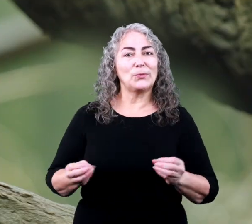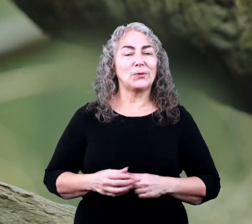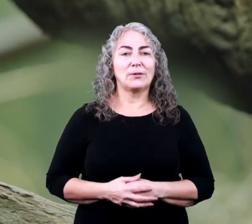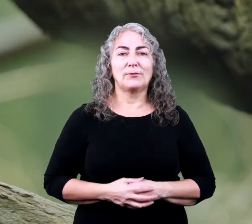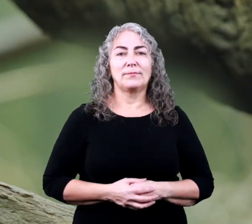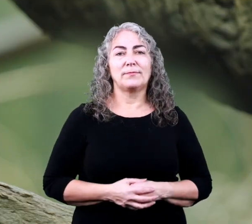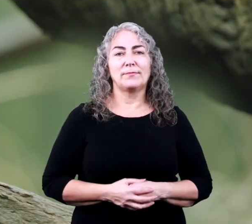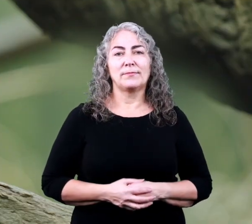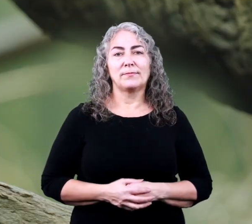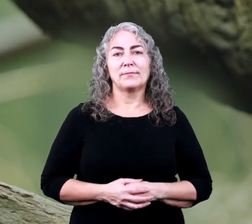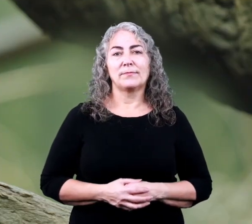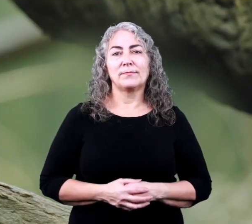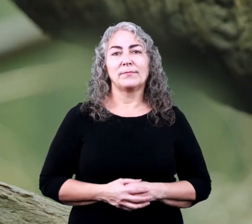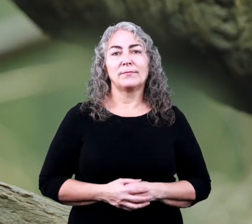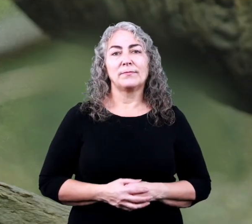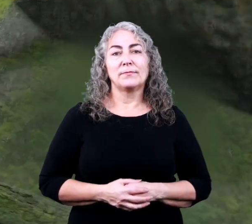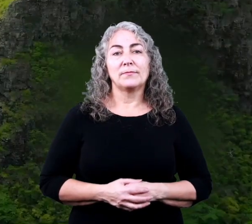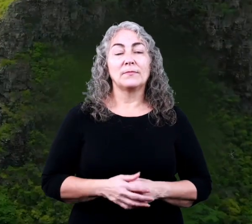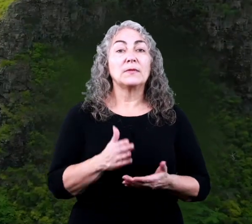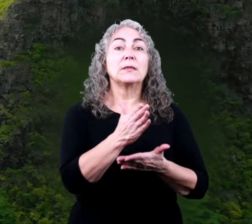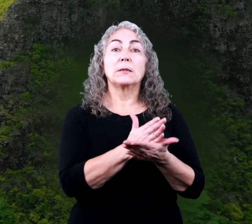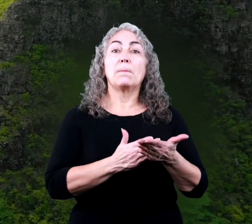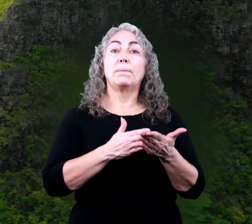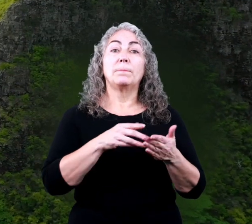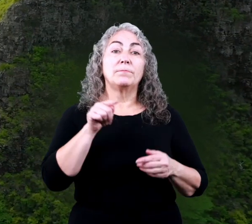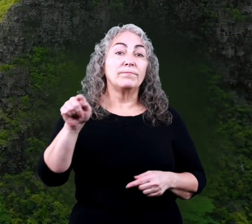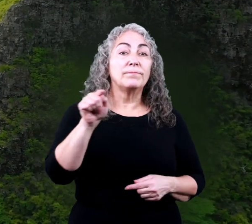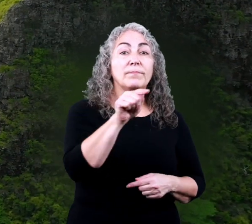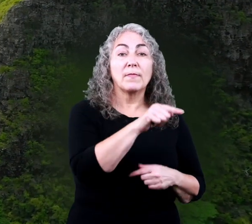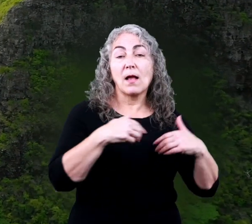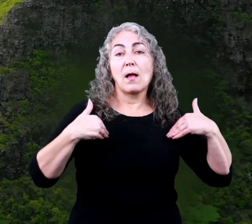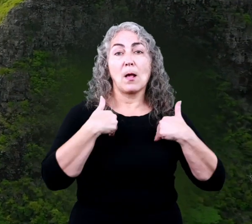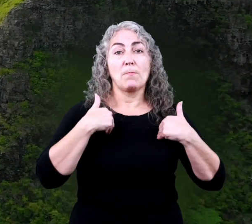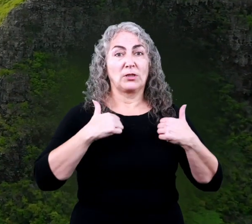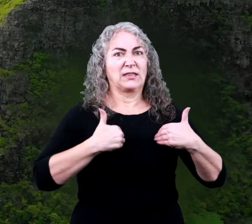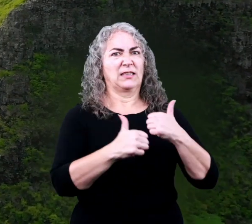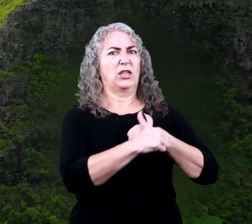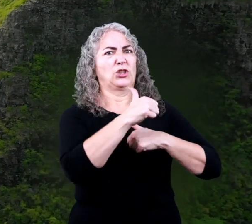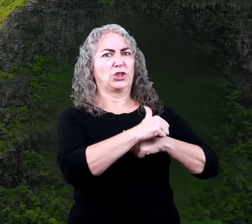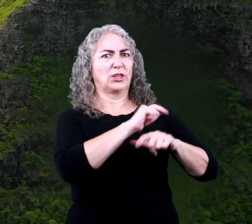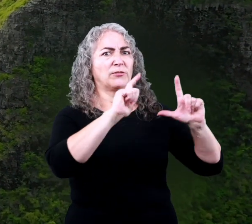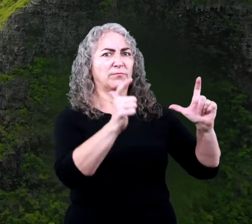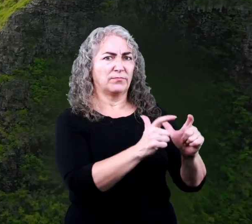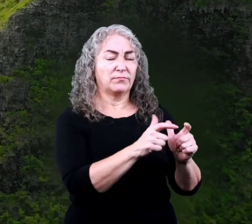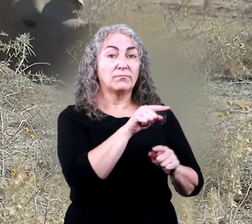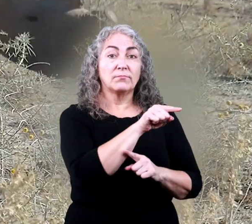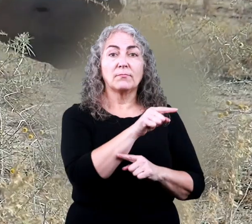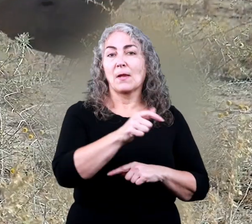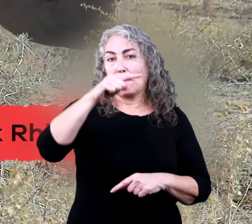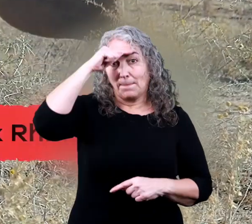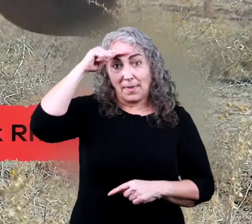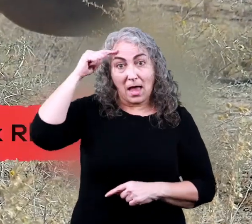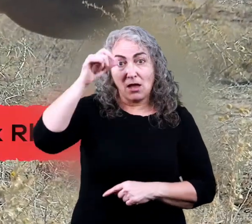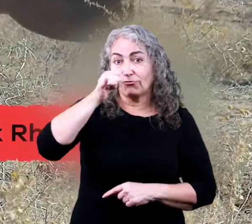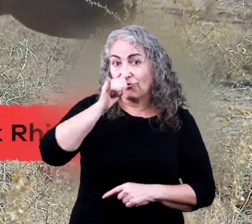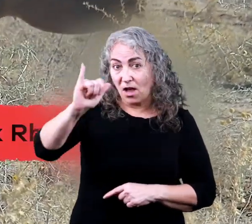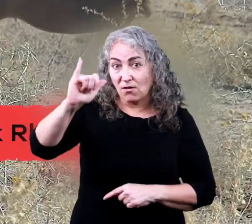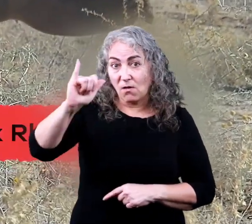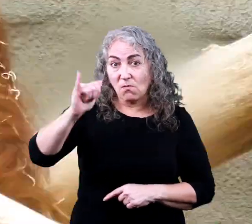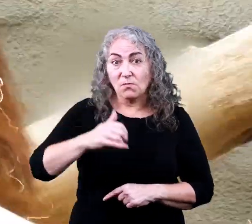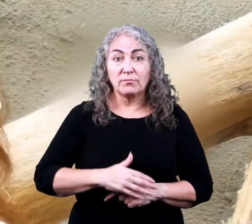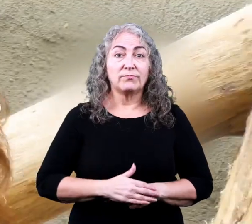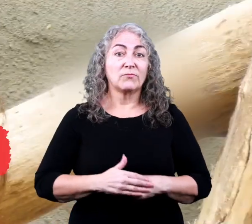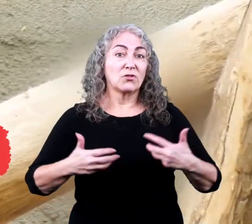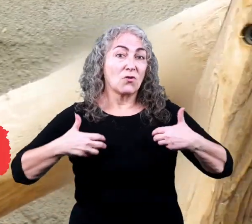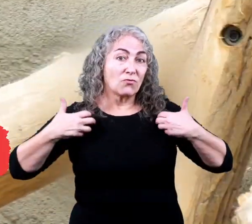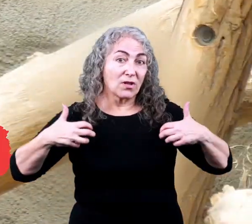wild here are some of the most endangered animals in the world black rhinos,